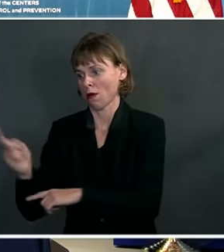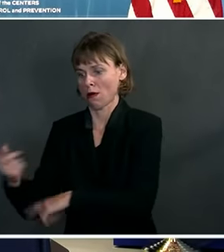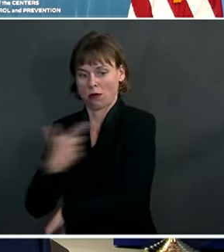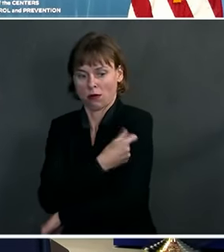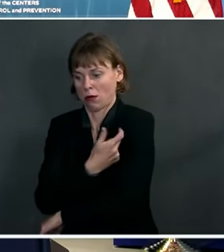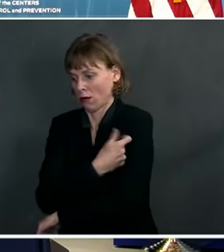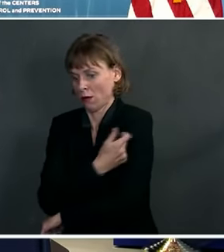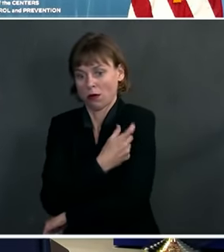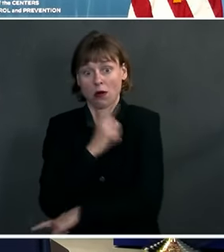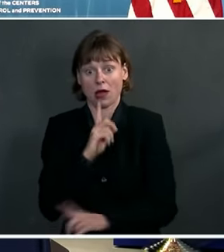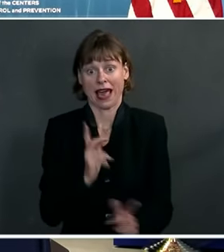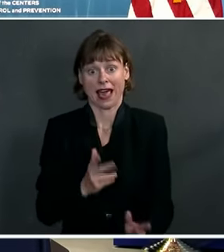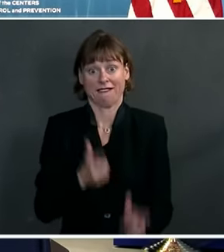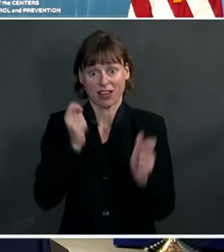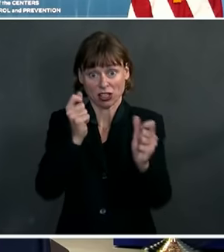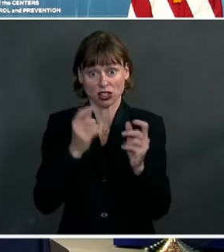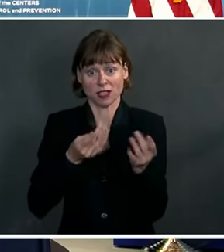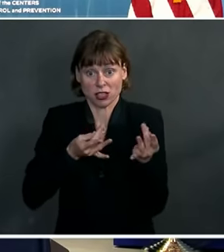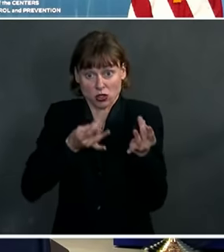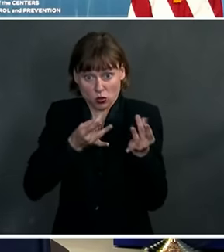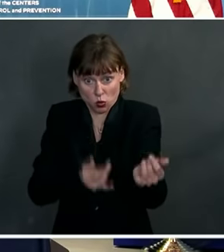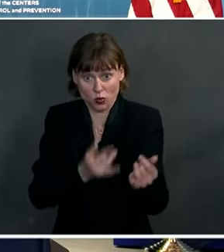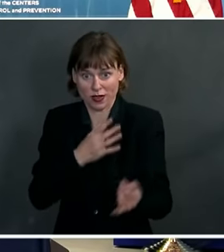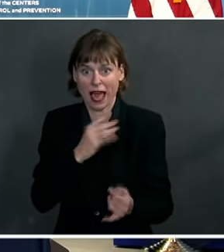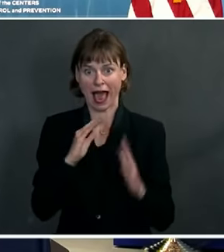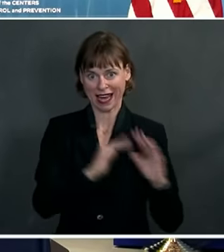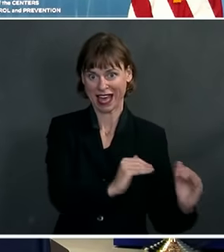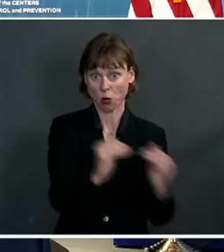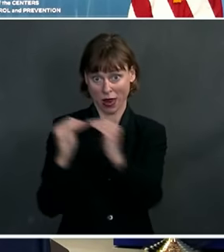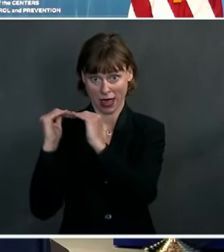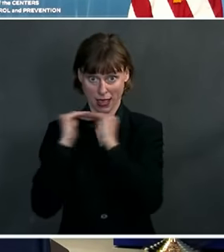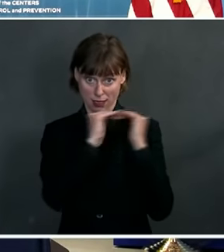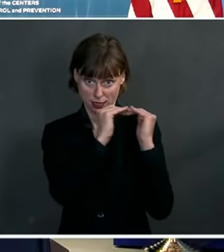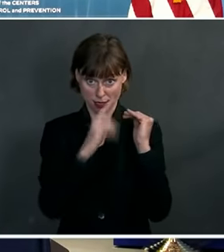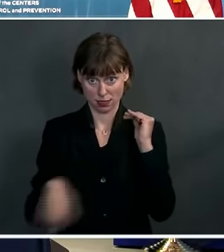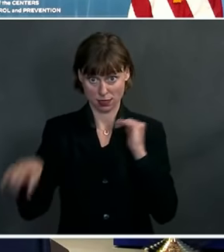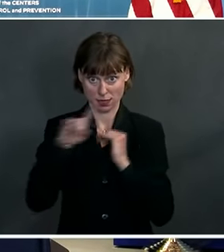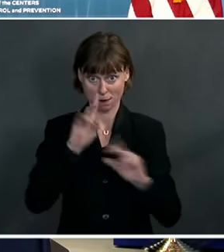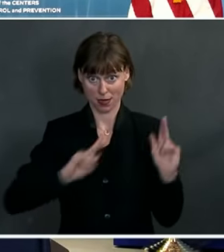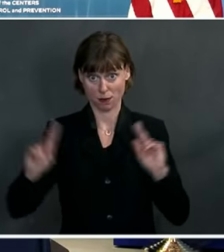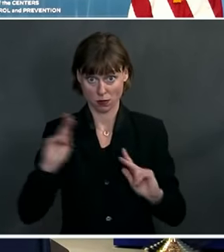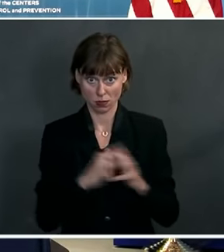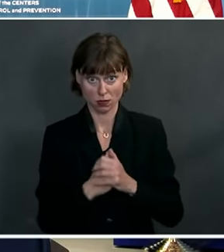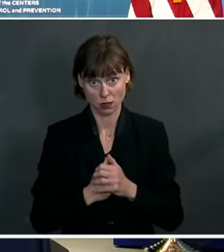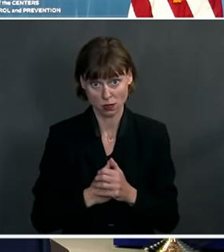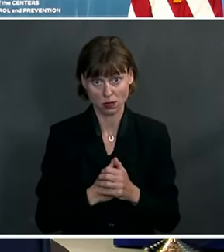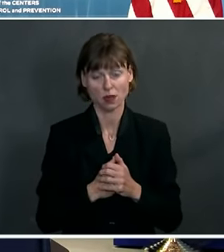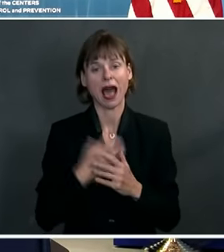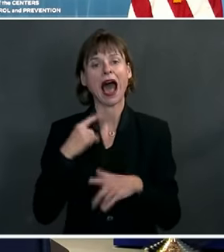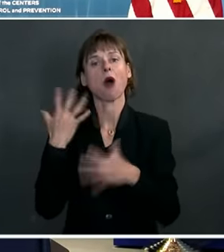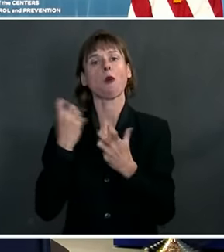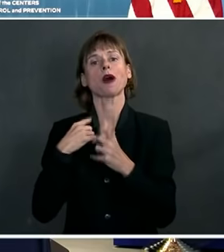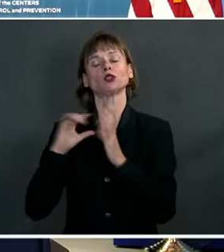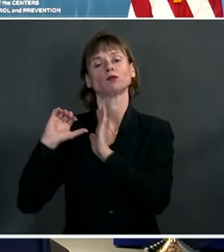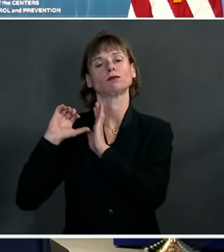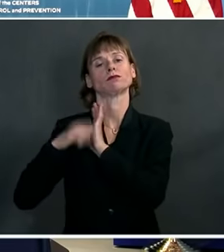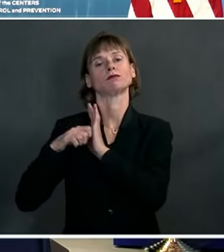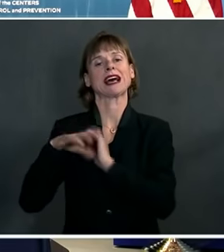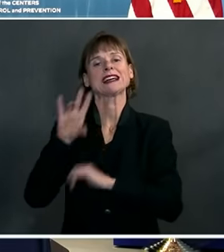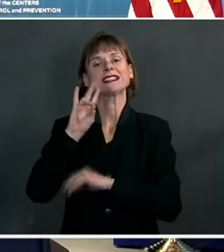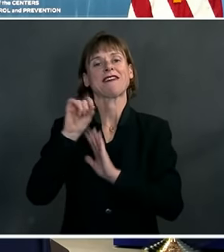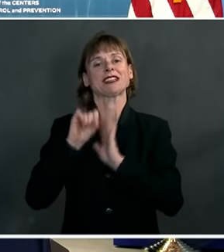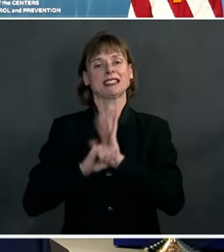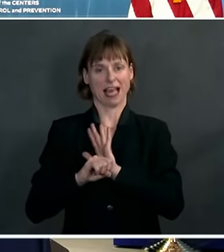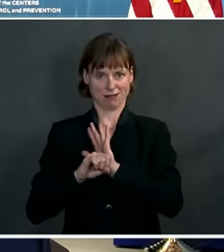and, importantly, equitably. I want to call out seven states that have